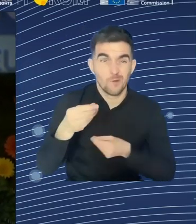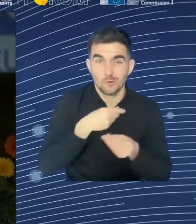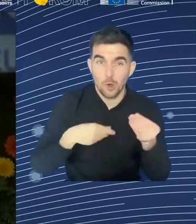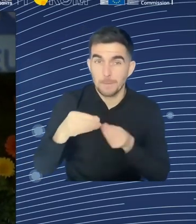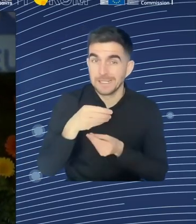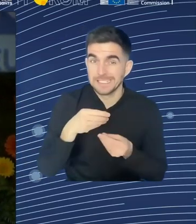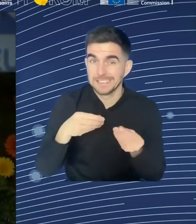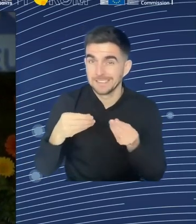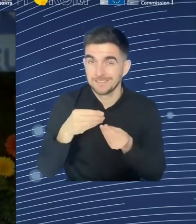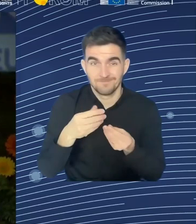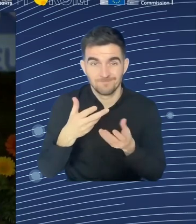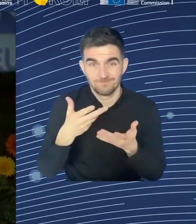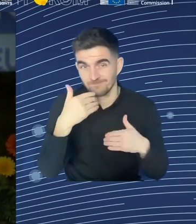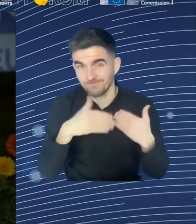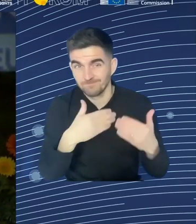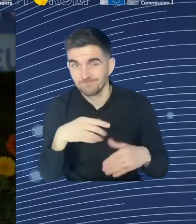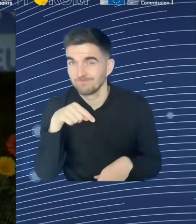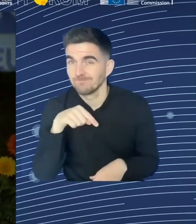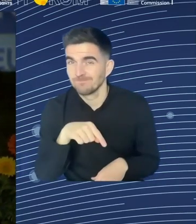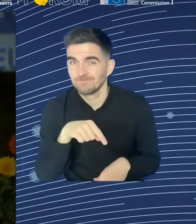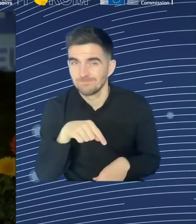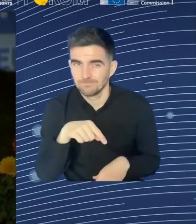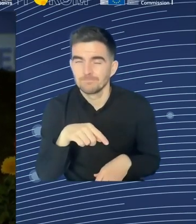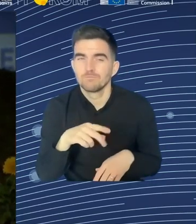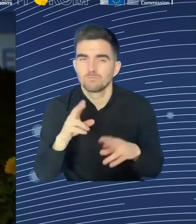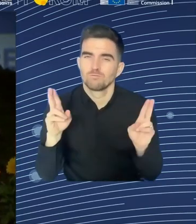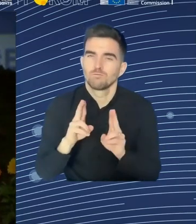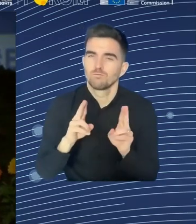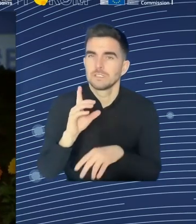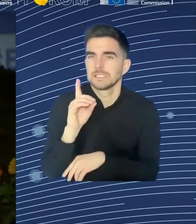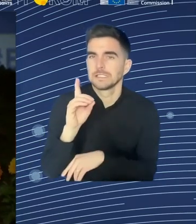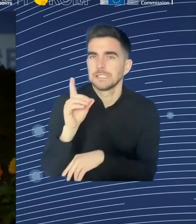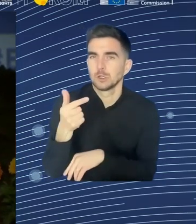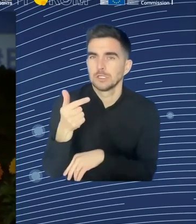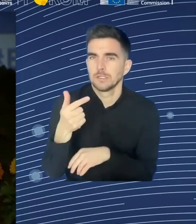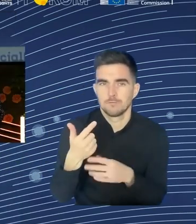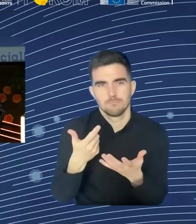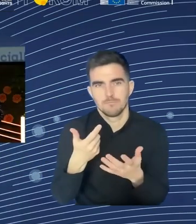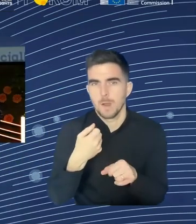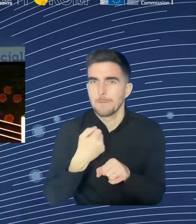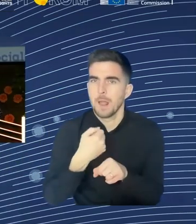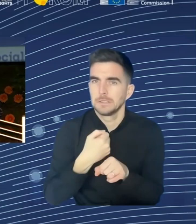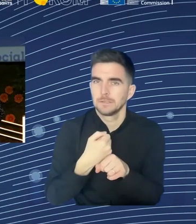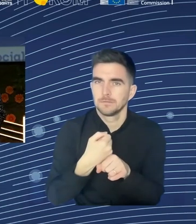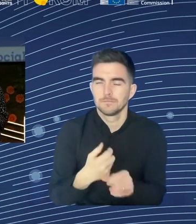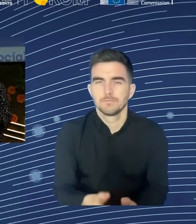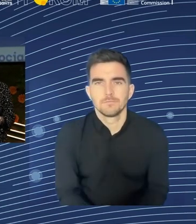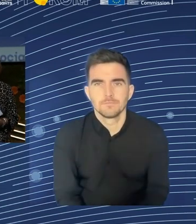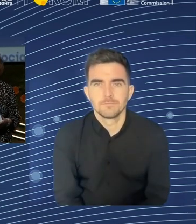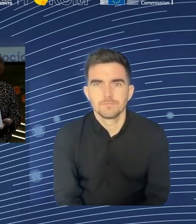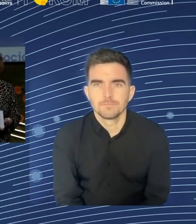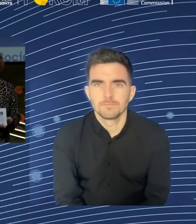her, she will be around. Now, let's have a look at the outcome of our Slido poll. So,